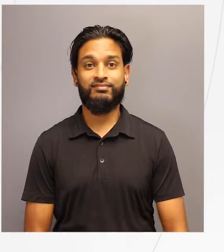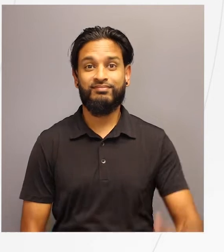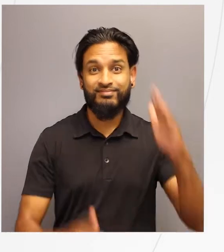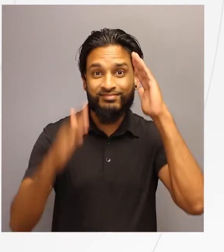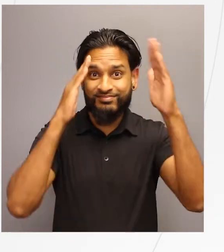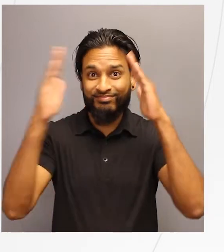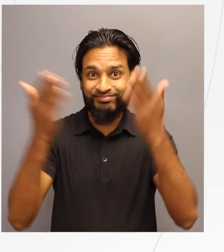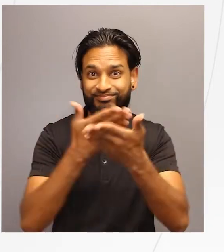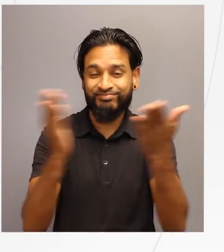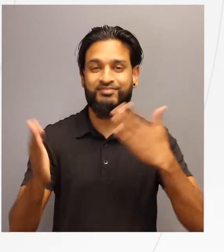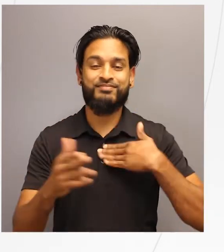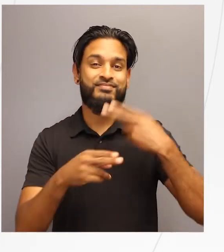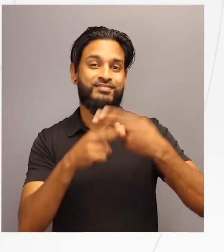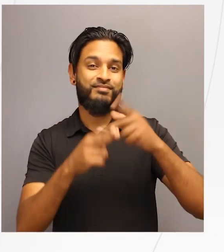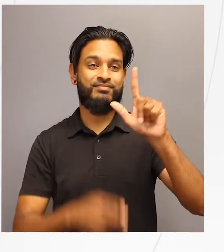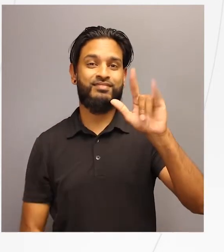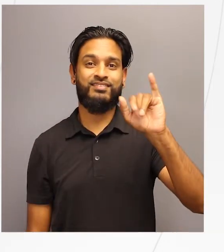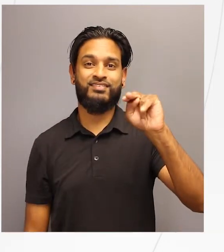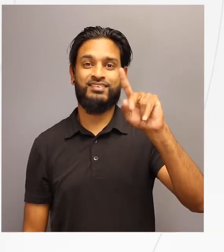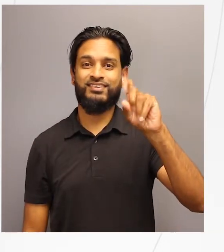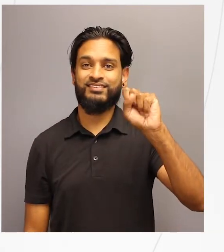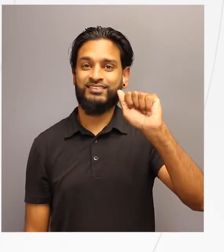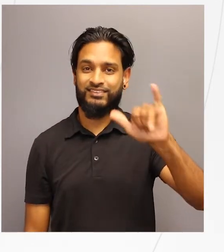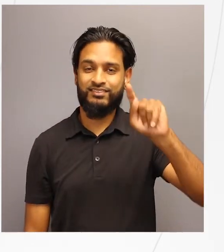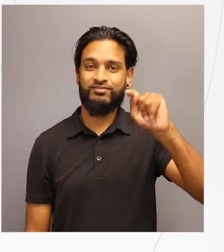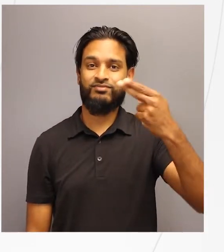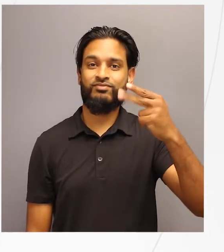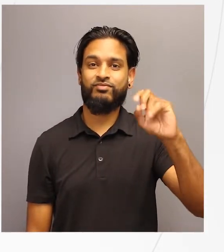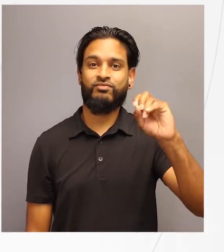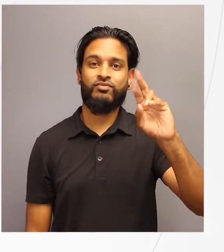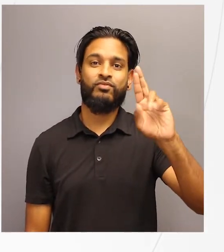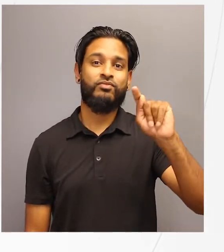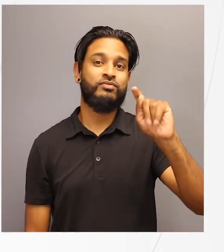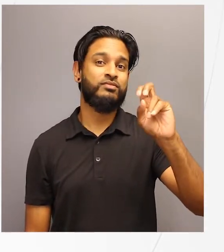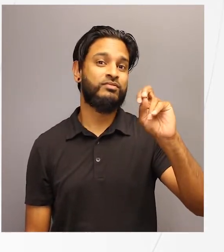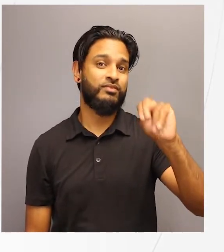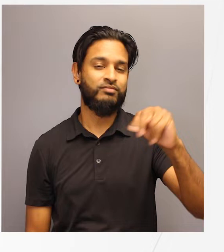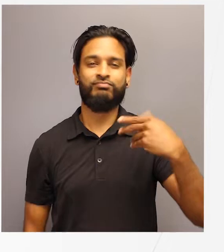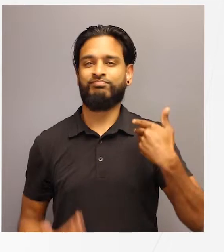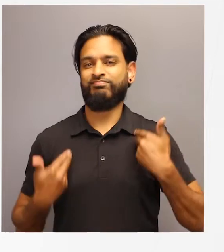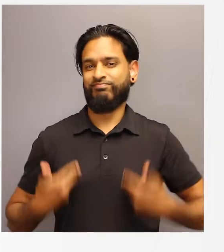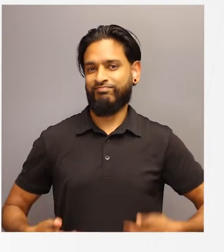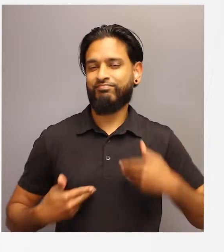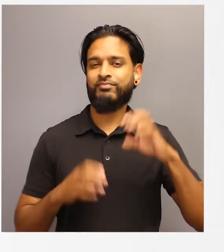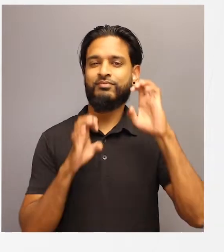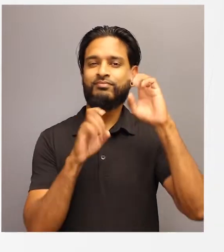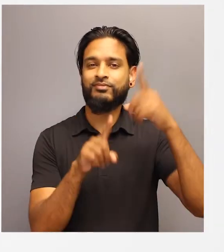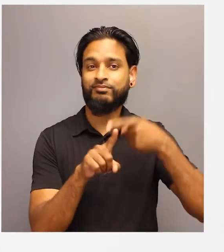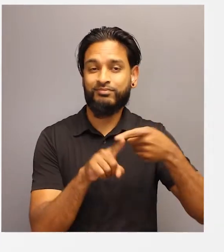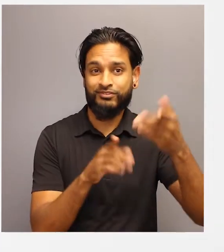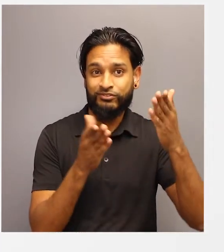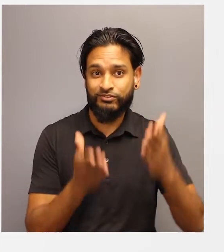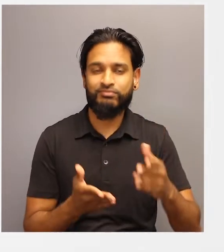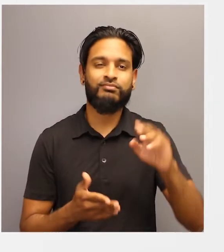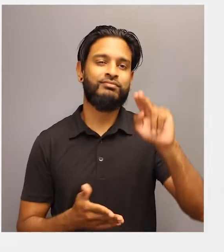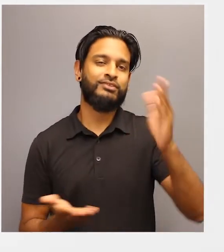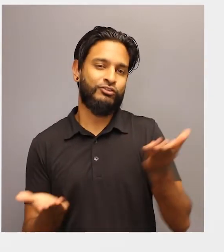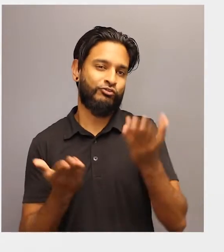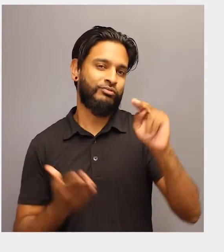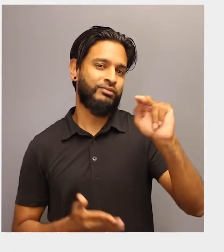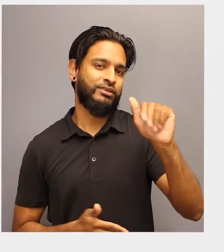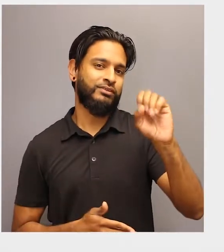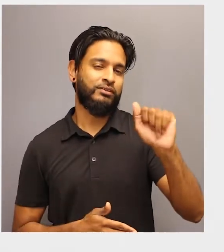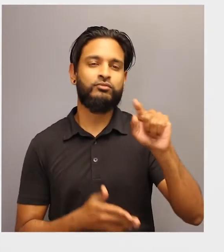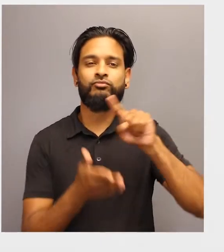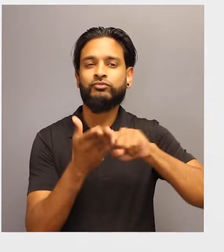Hello everyone, my name is Lindsay Thornton and I'm an Education Specialist here at NASA Langley Research Center. Today I'll be